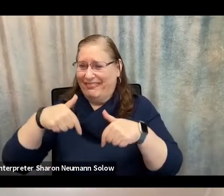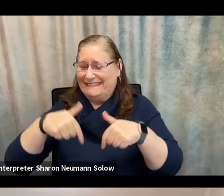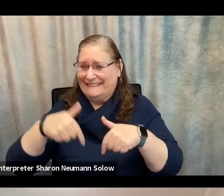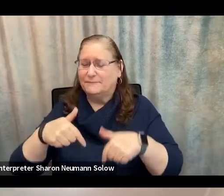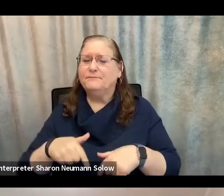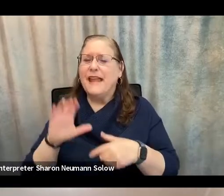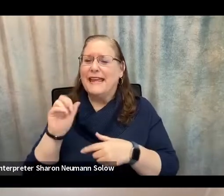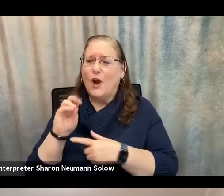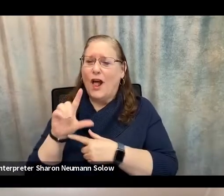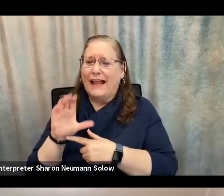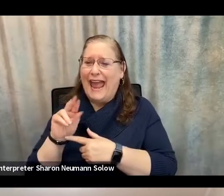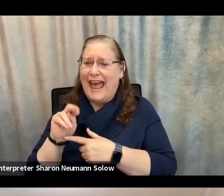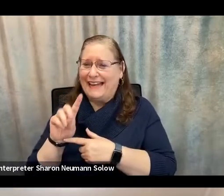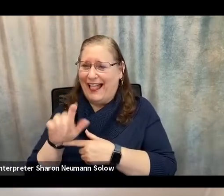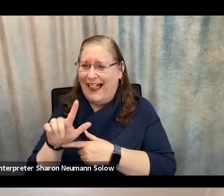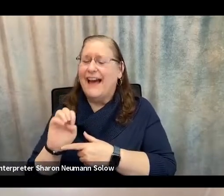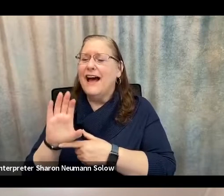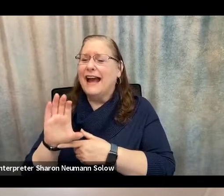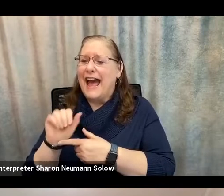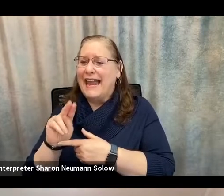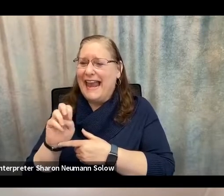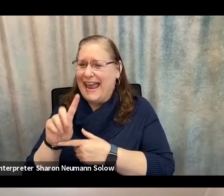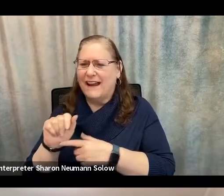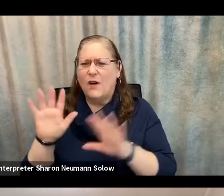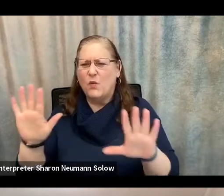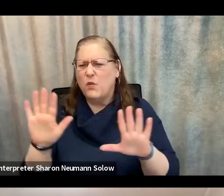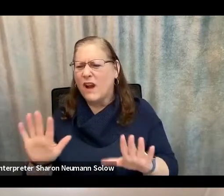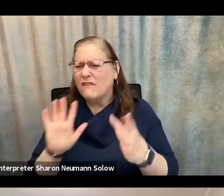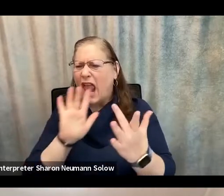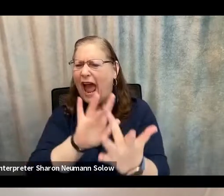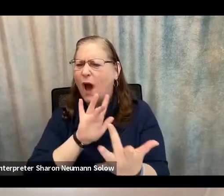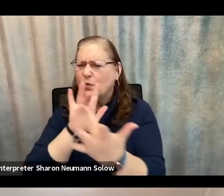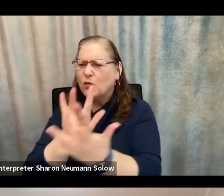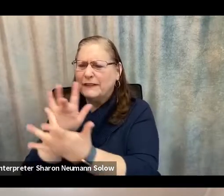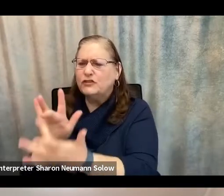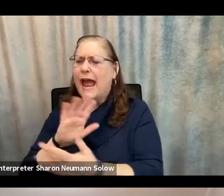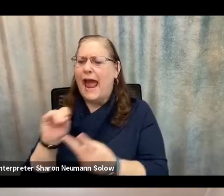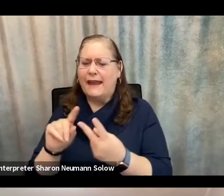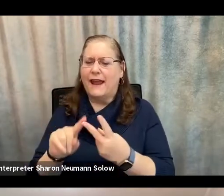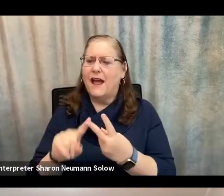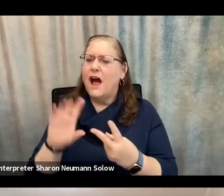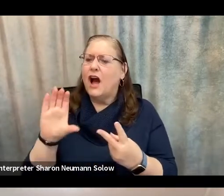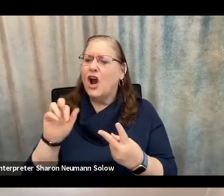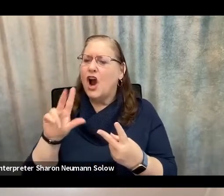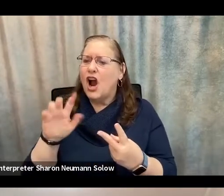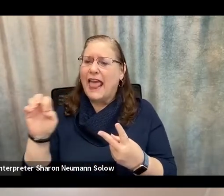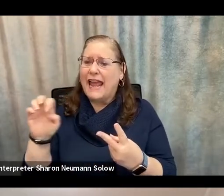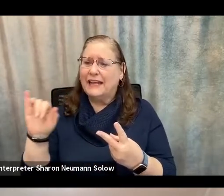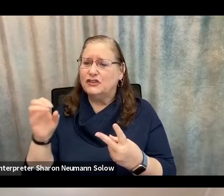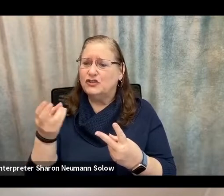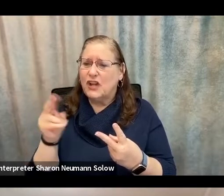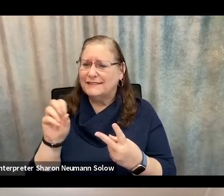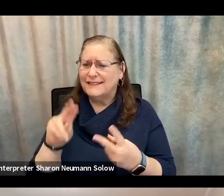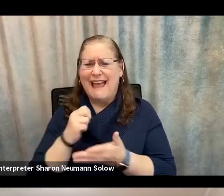Kando-Pineda, who's doing some incredible outreach in our communities. And Carly Johnson, who's really helped with this